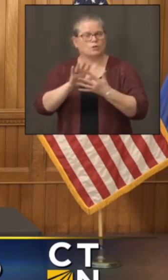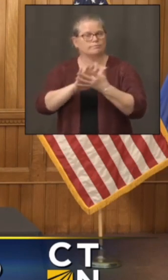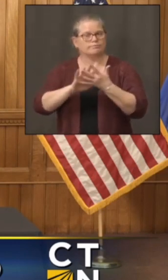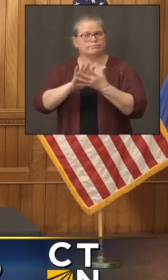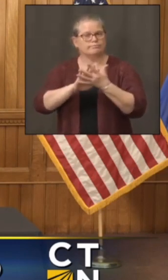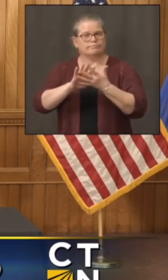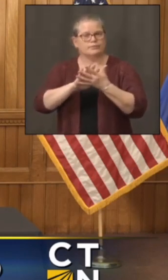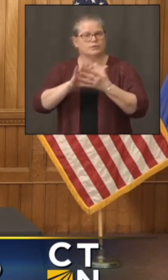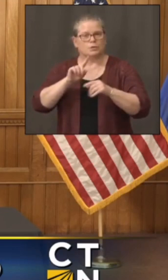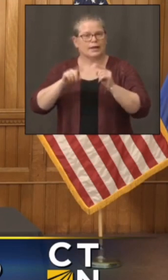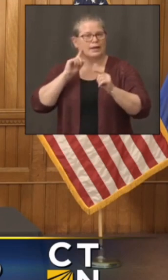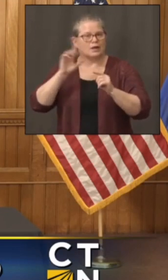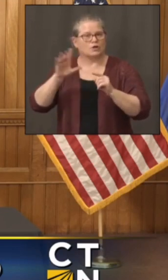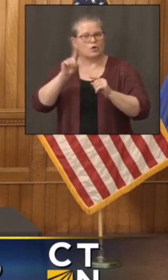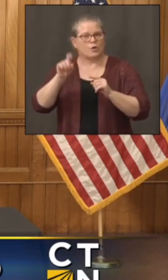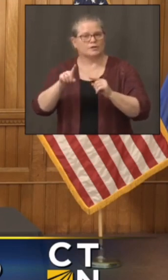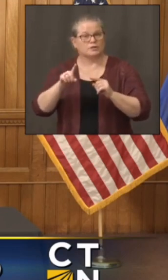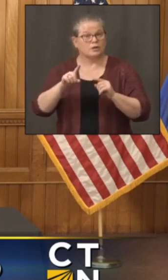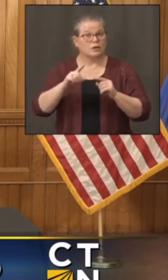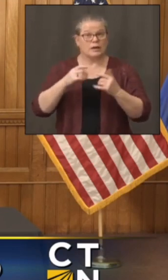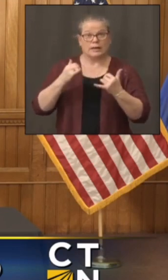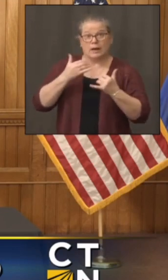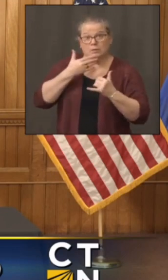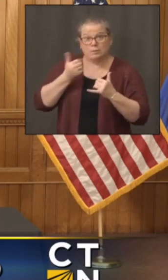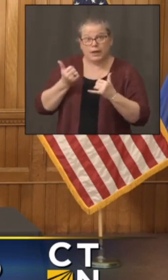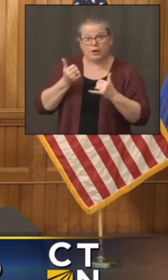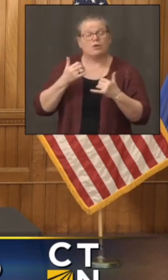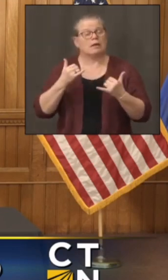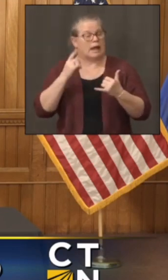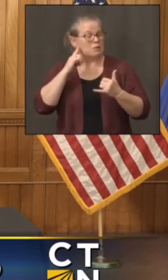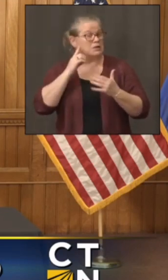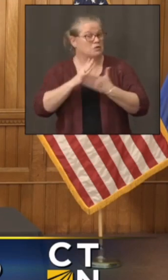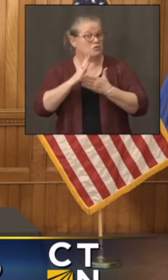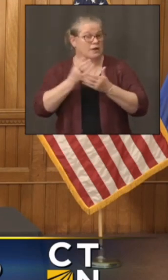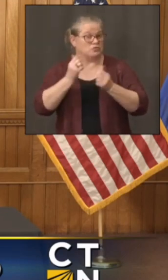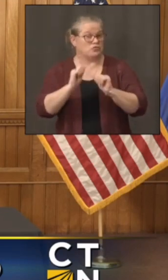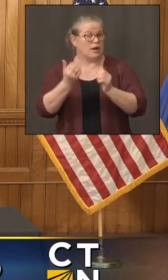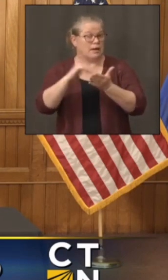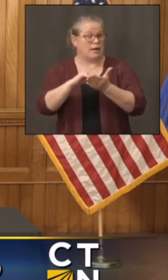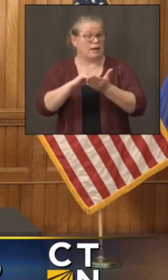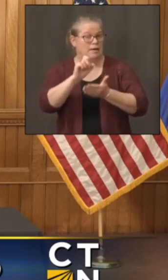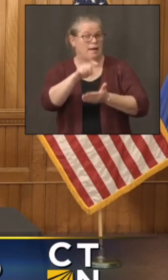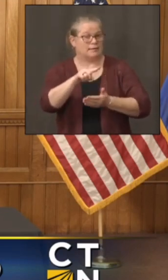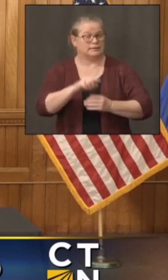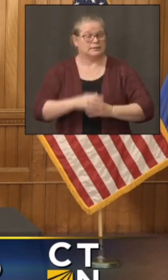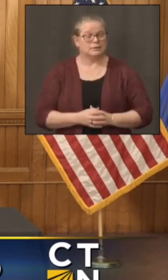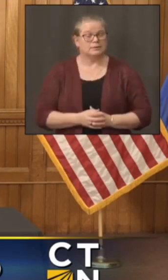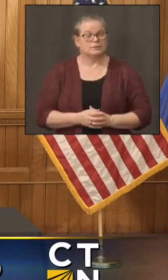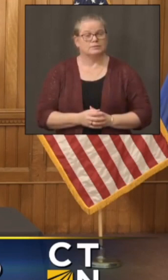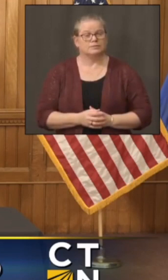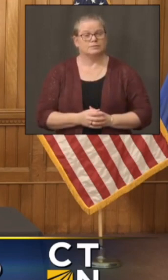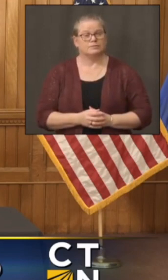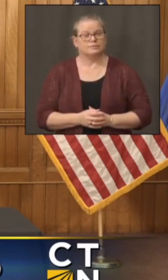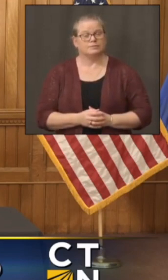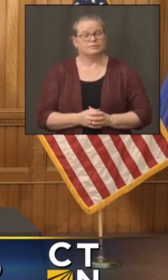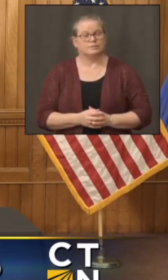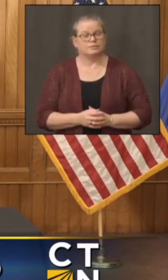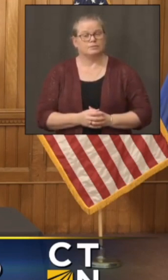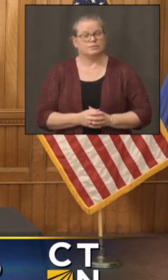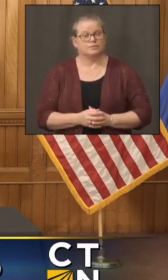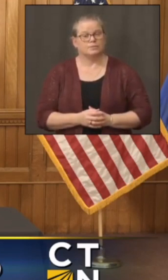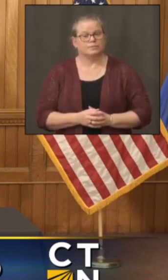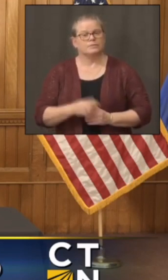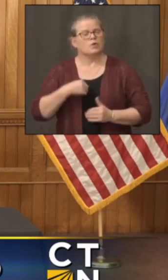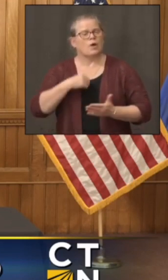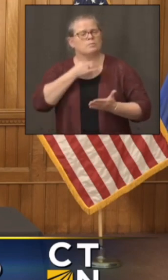Is it any better now? It sounds all right now if you want to give it a try. Okay. I was just asking,